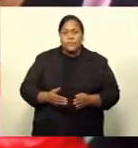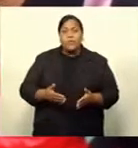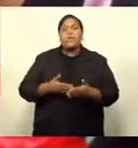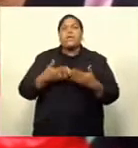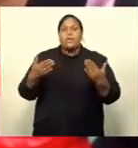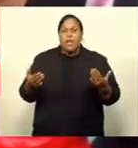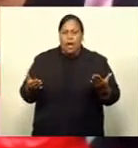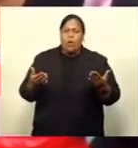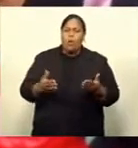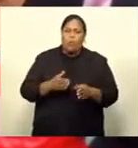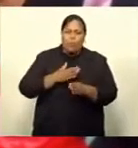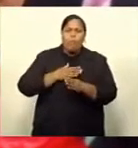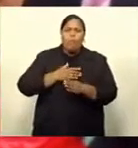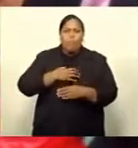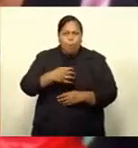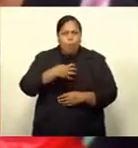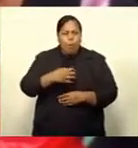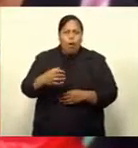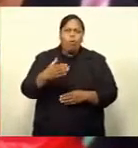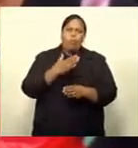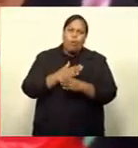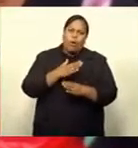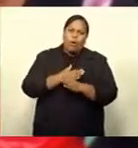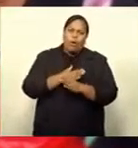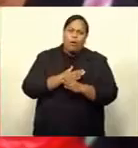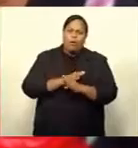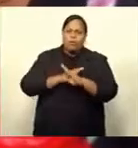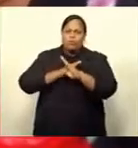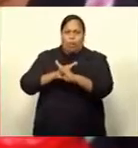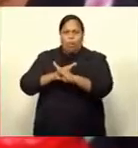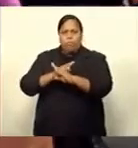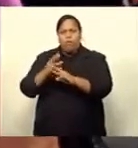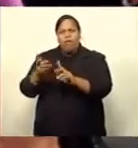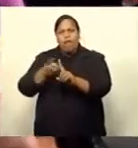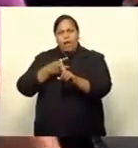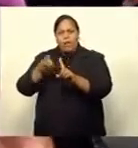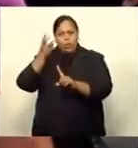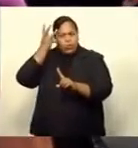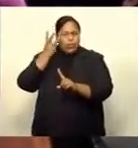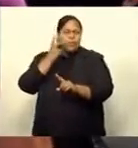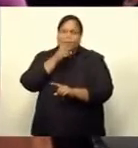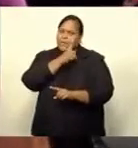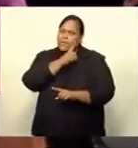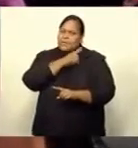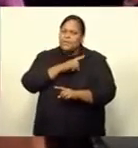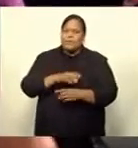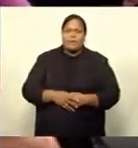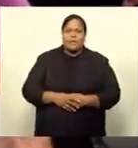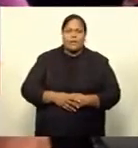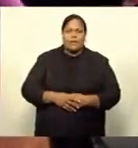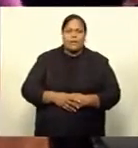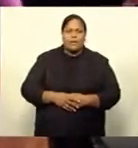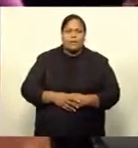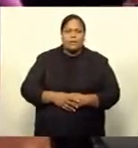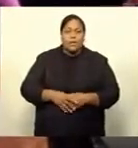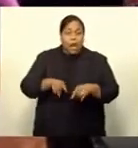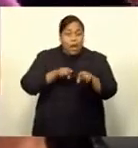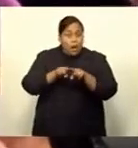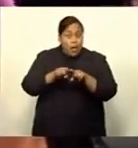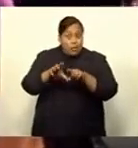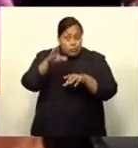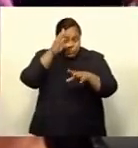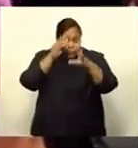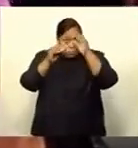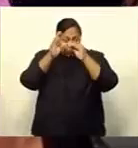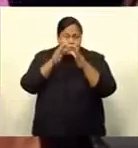of work on ending violence against women and girls and response services. What they've learned is all going into this new